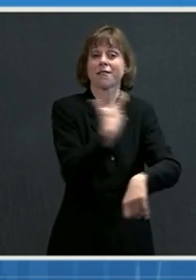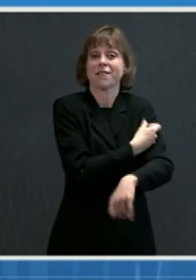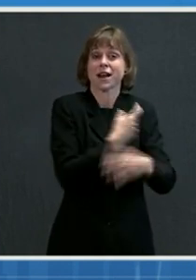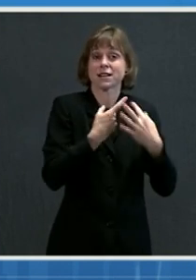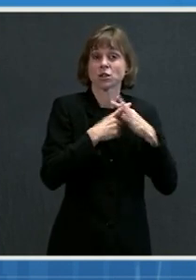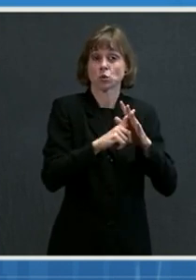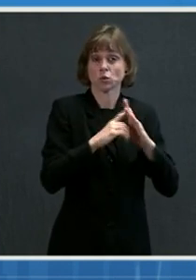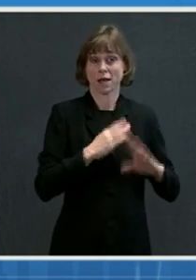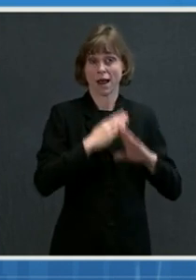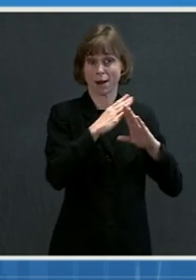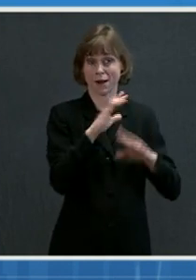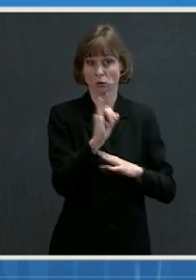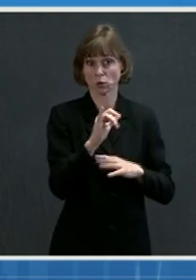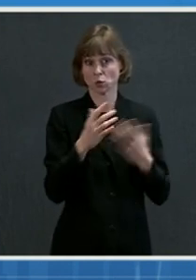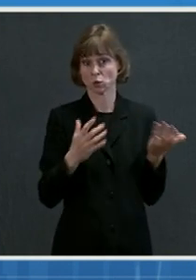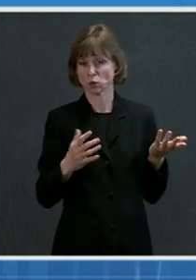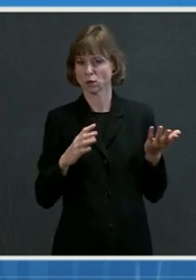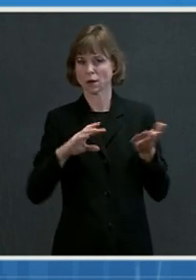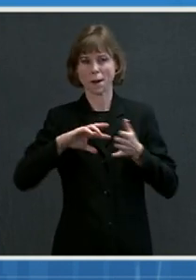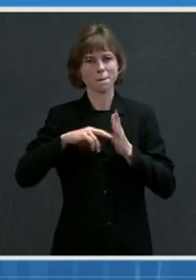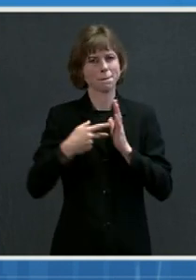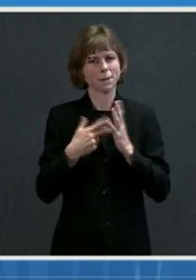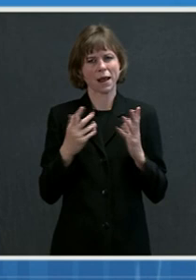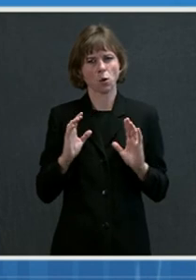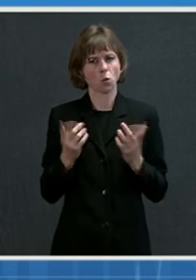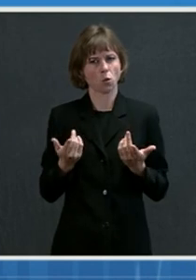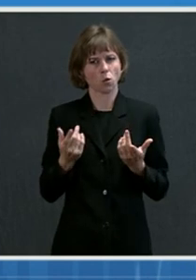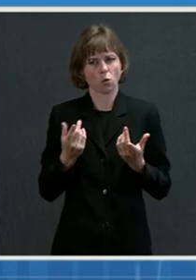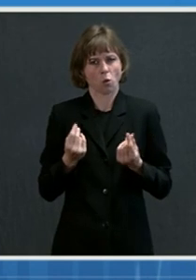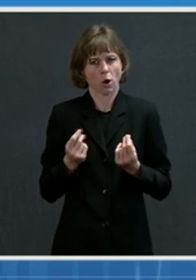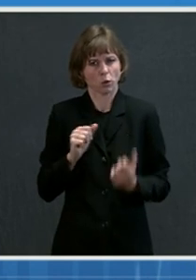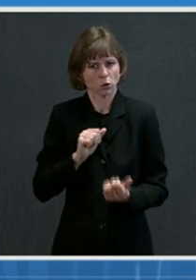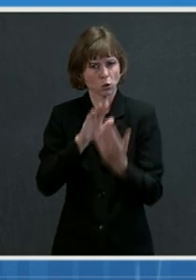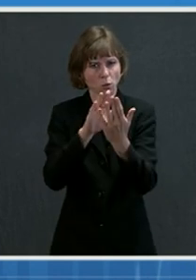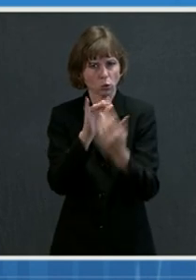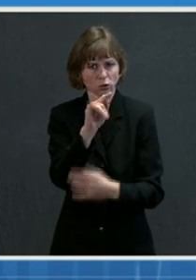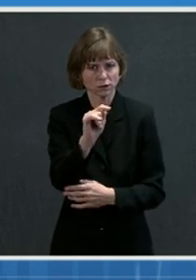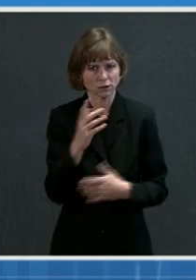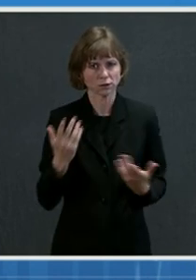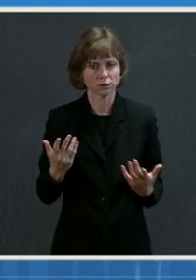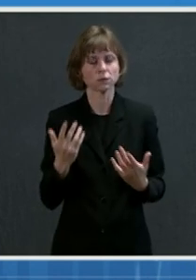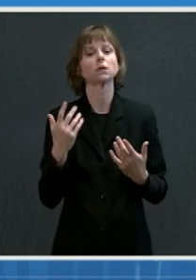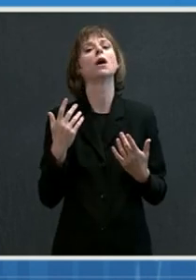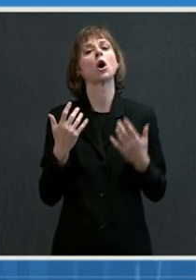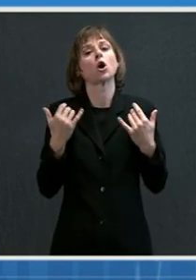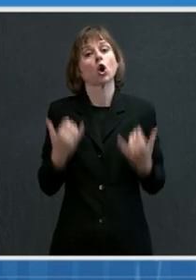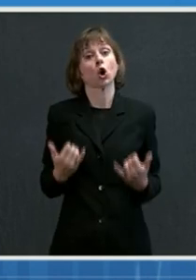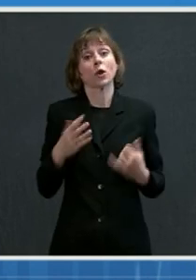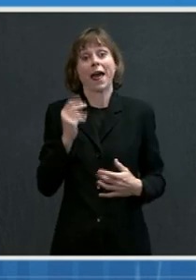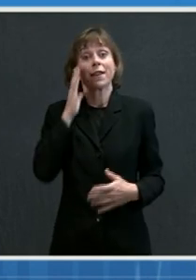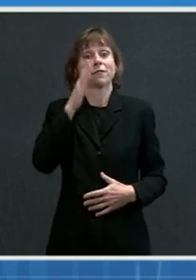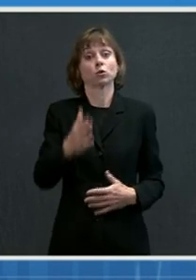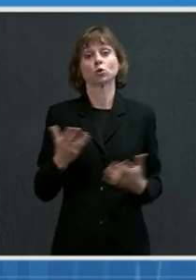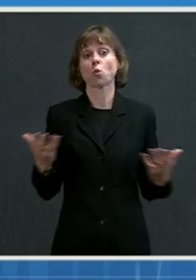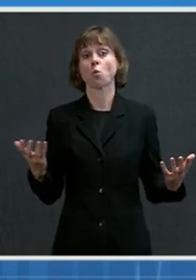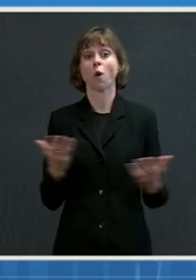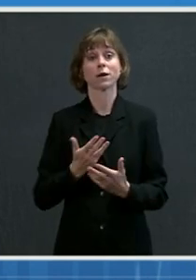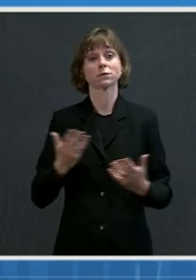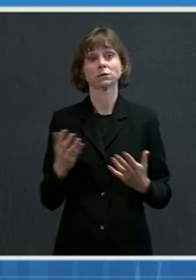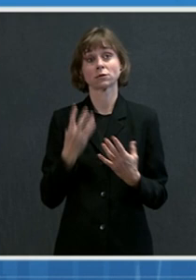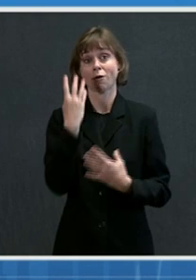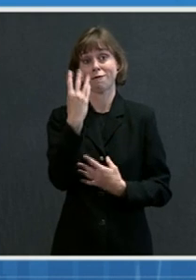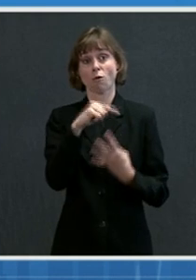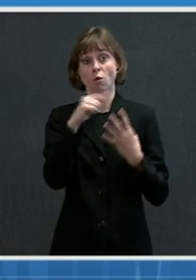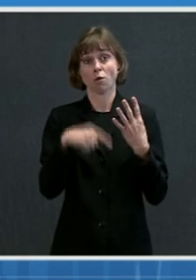antibodies. So what is the approach? The approach that we have currently and for the future is really four